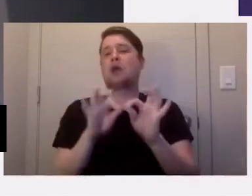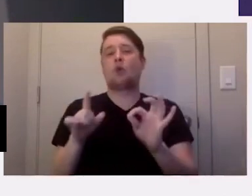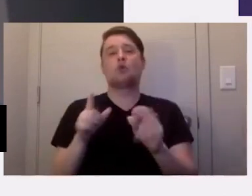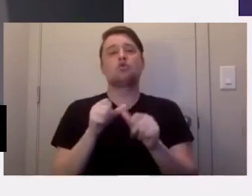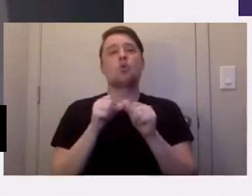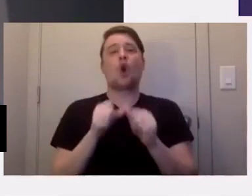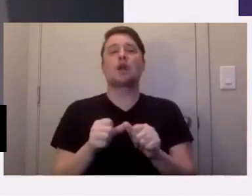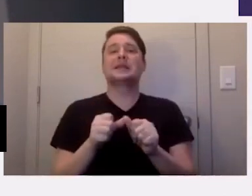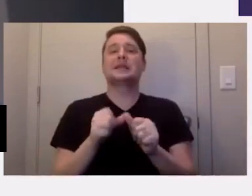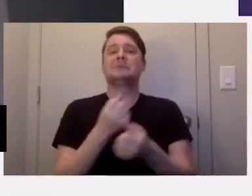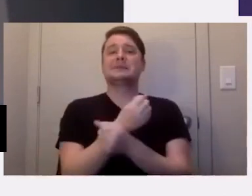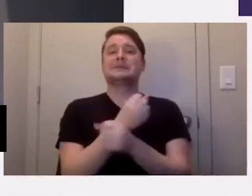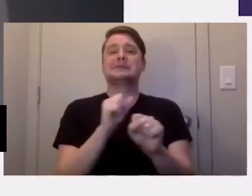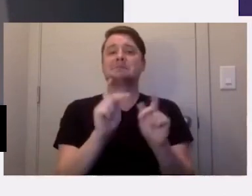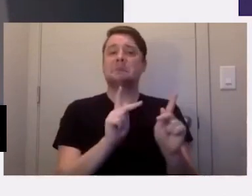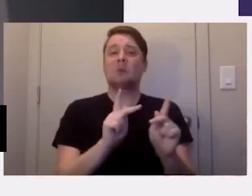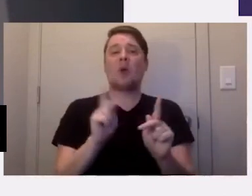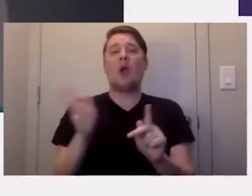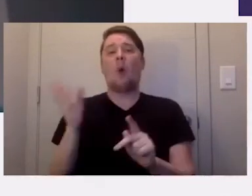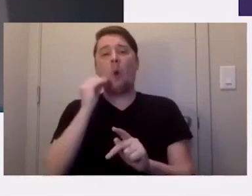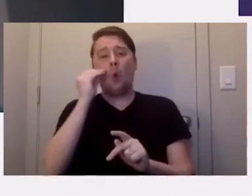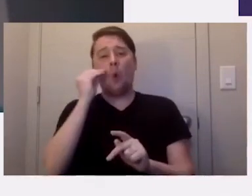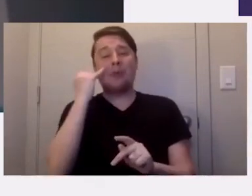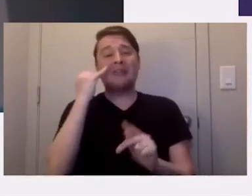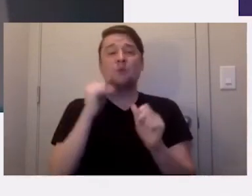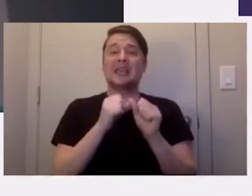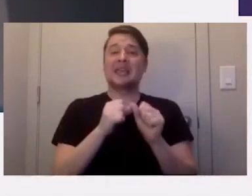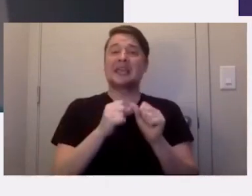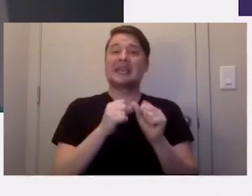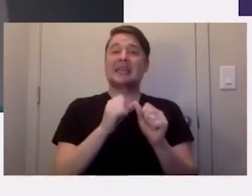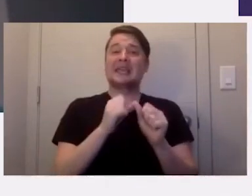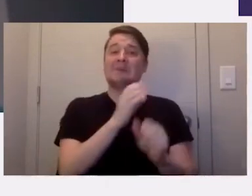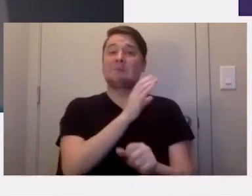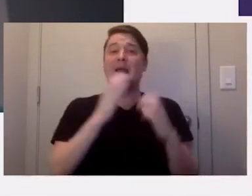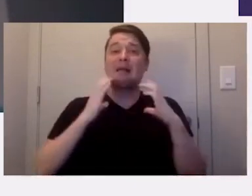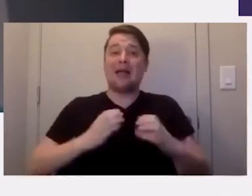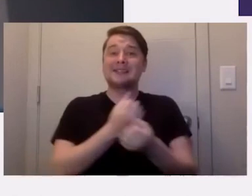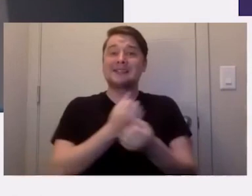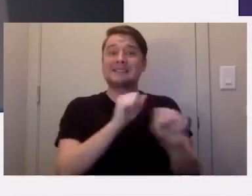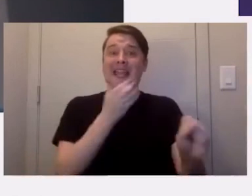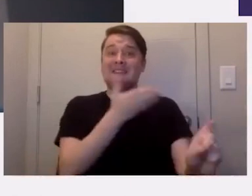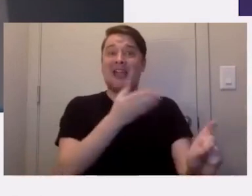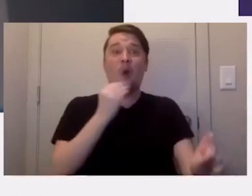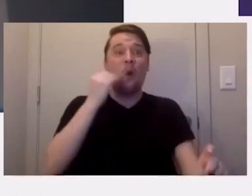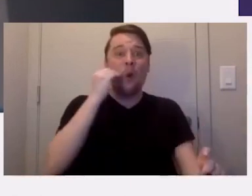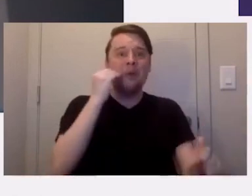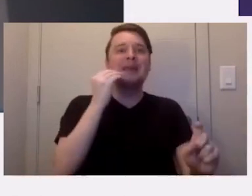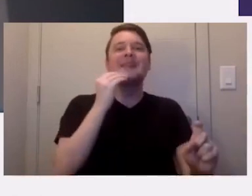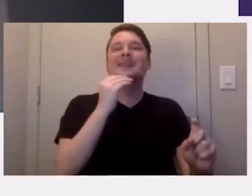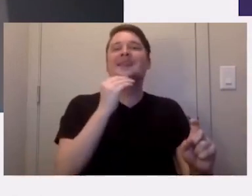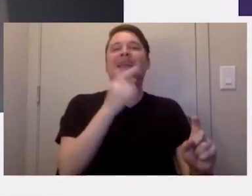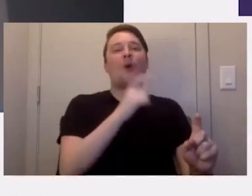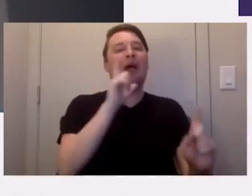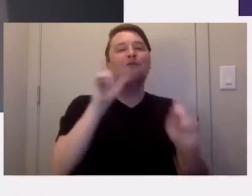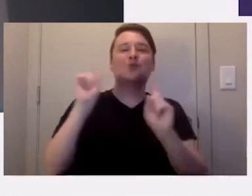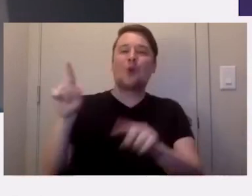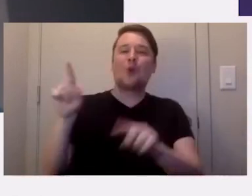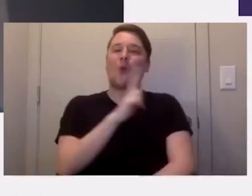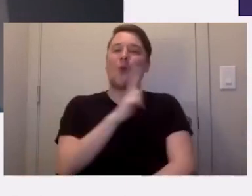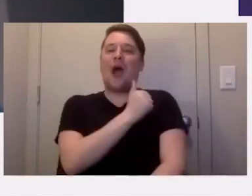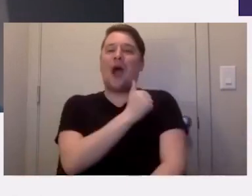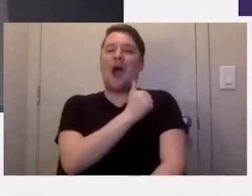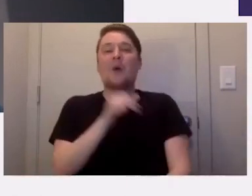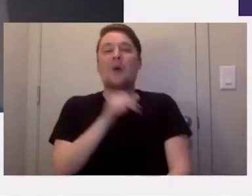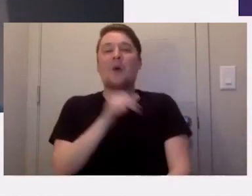safe at home, and if we can keep our clients safe at home, that keeps them out of hospitals, and that